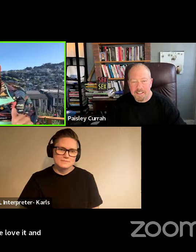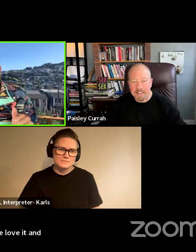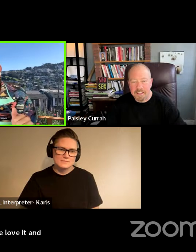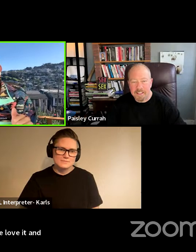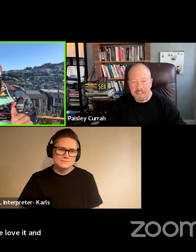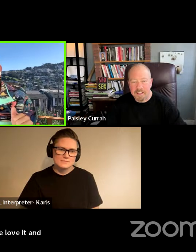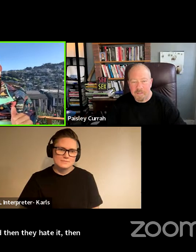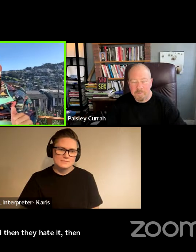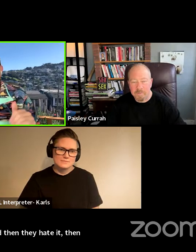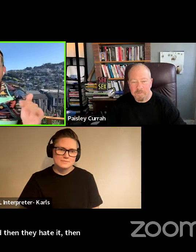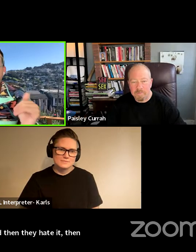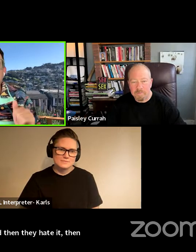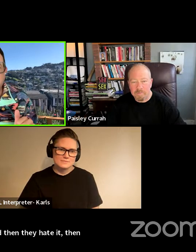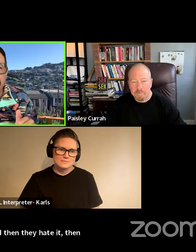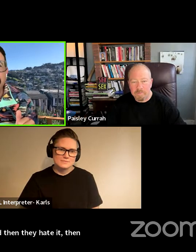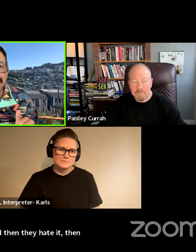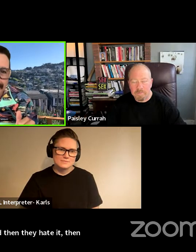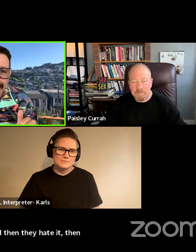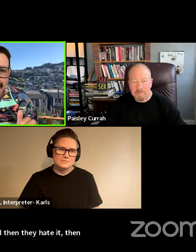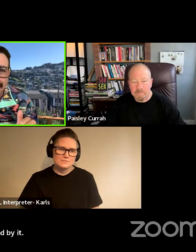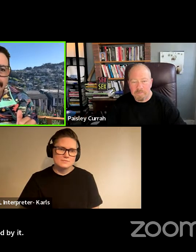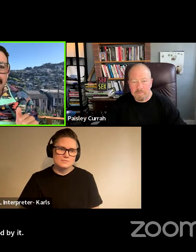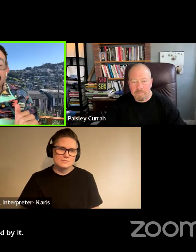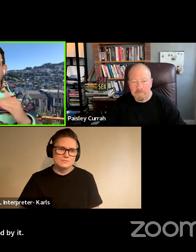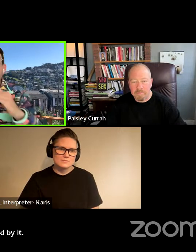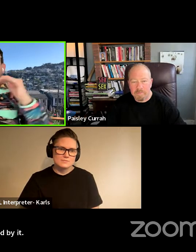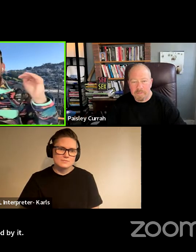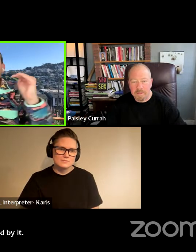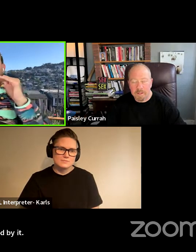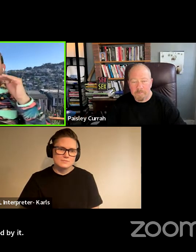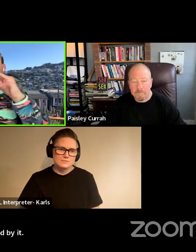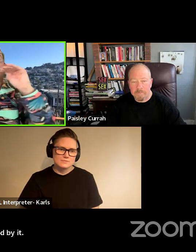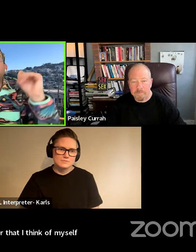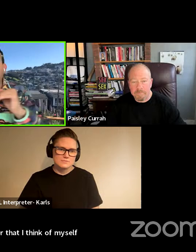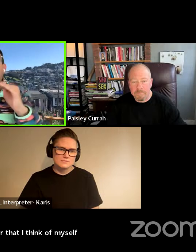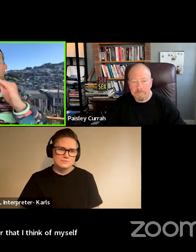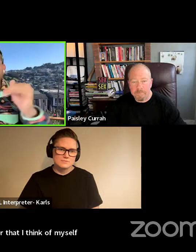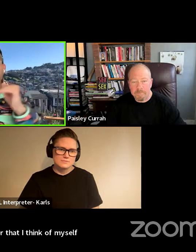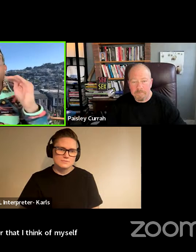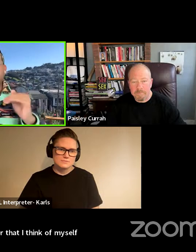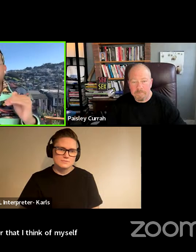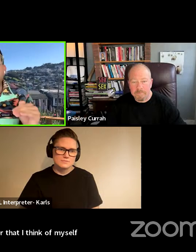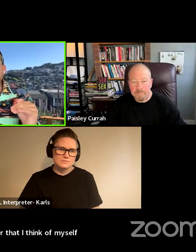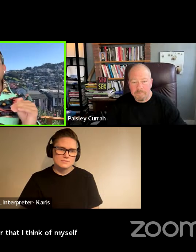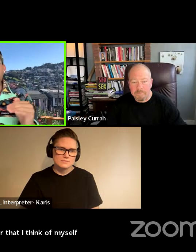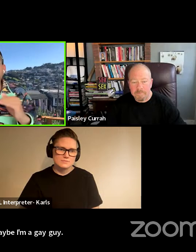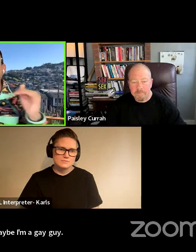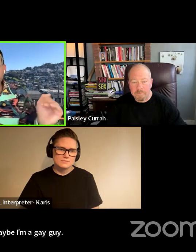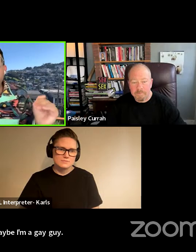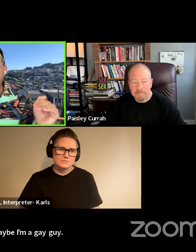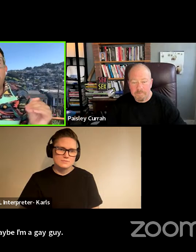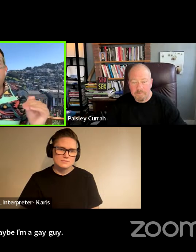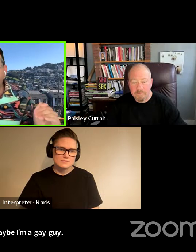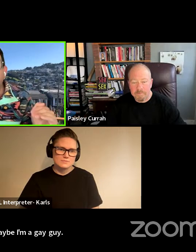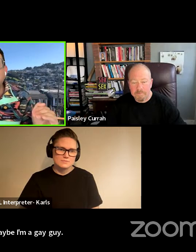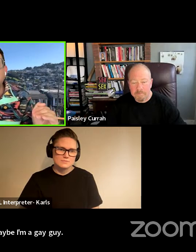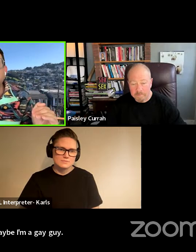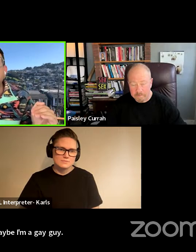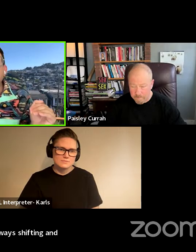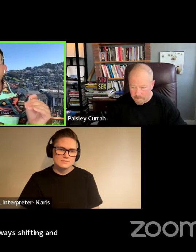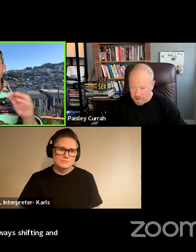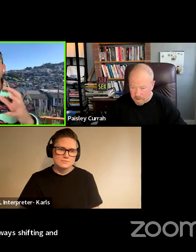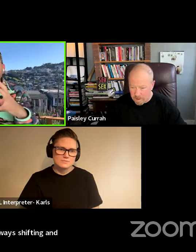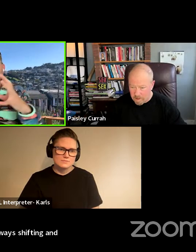queer. Then I think of myself as Arab American. Then maybe I'm a gay guy. Like I, these things are always shifting and changing and most of them are